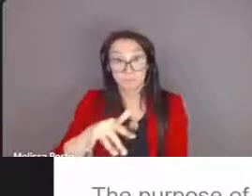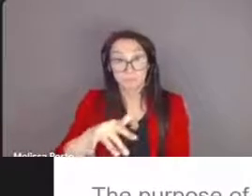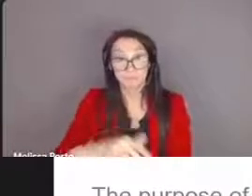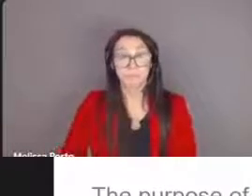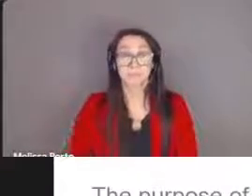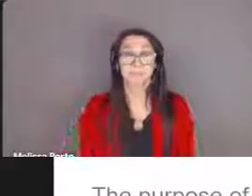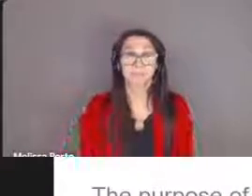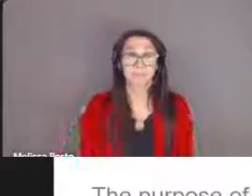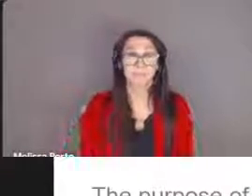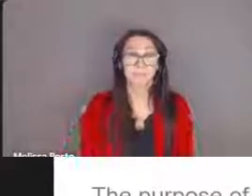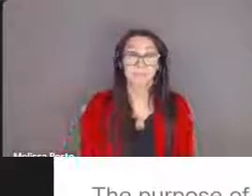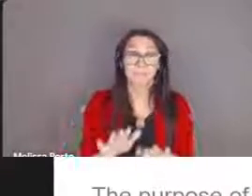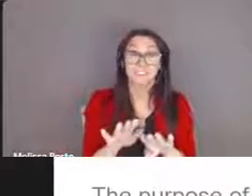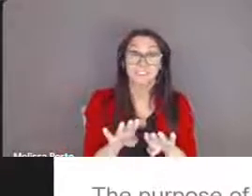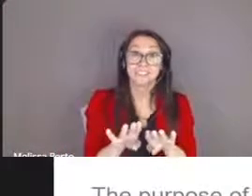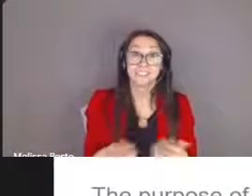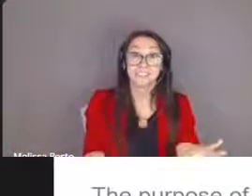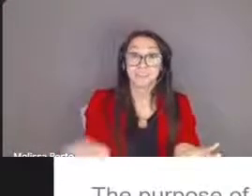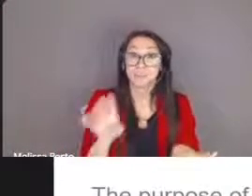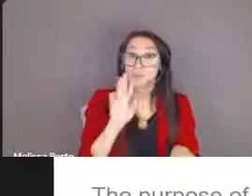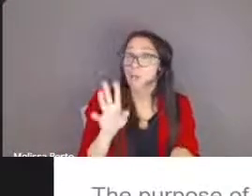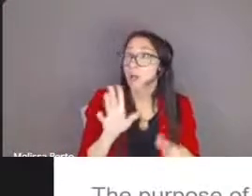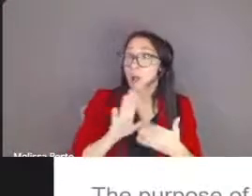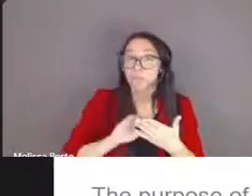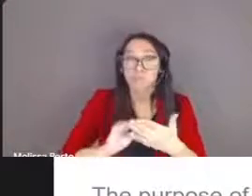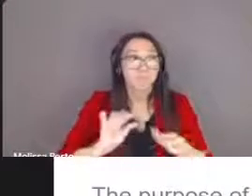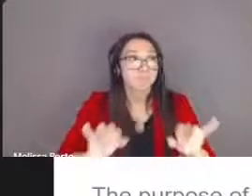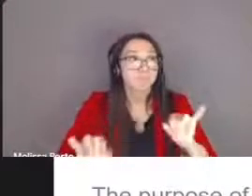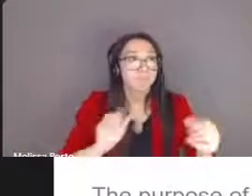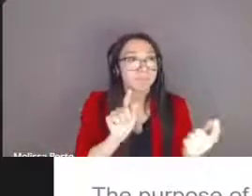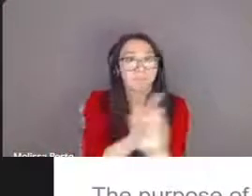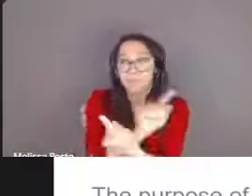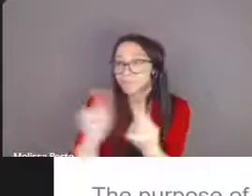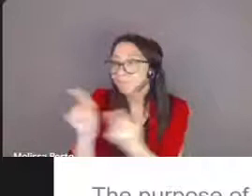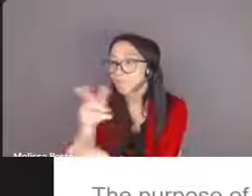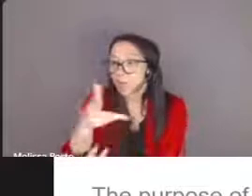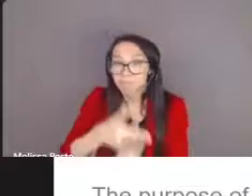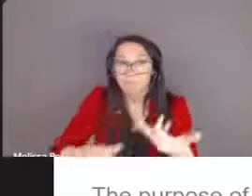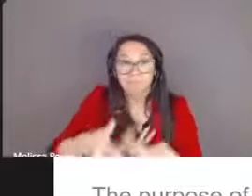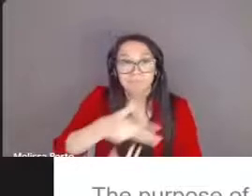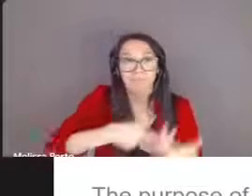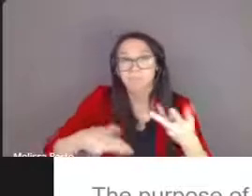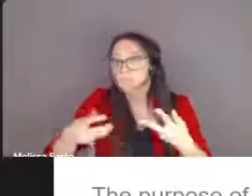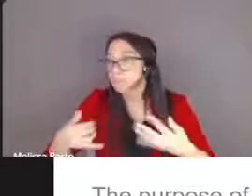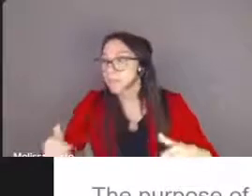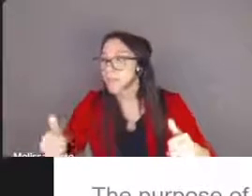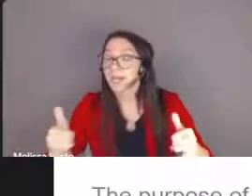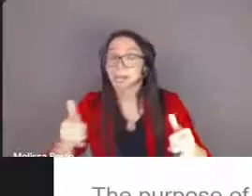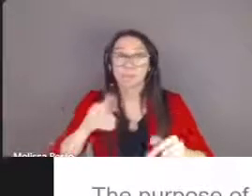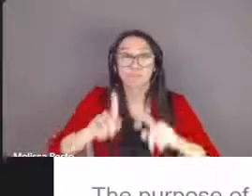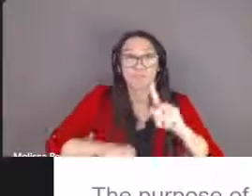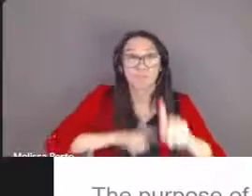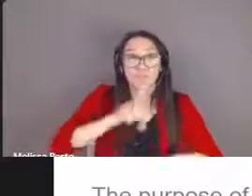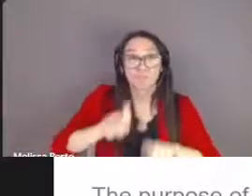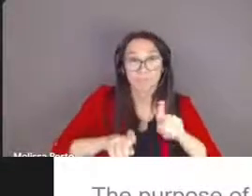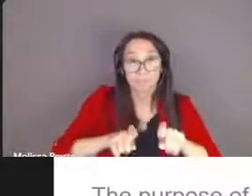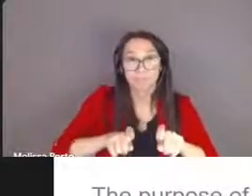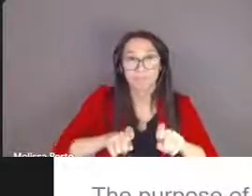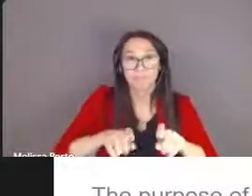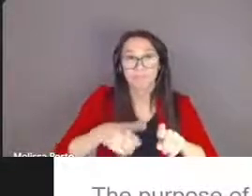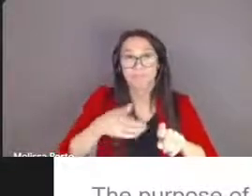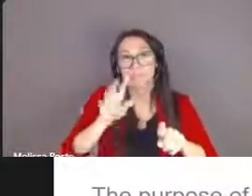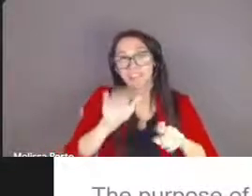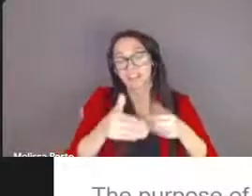proven benefits of learning through relationships and through play and inquiry and to set the children on a path of lifelong